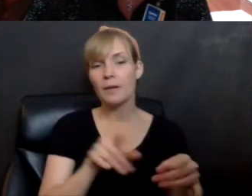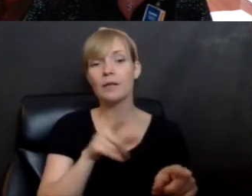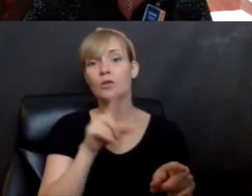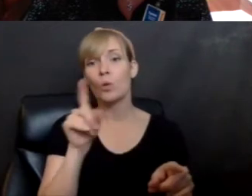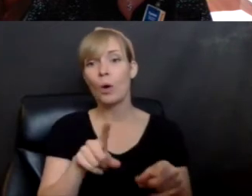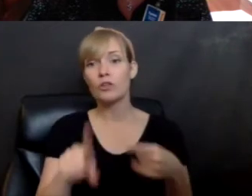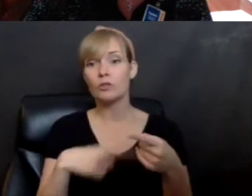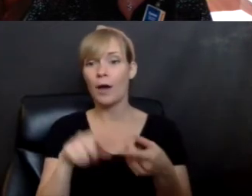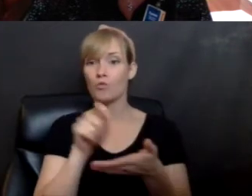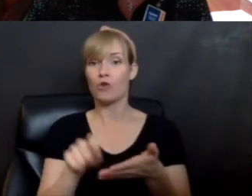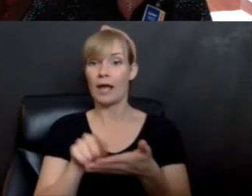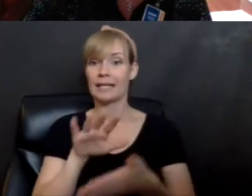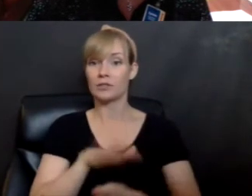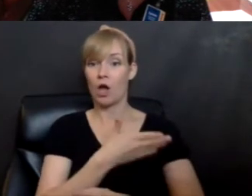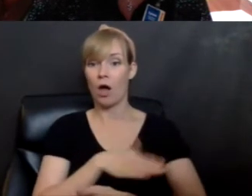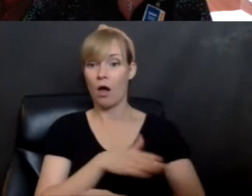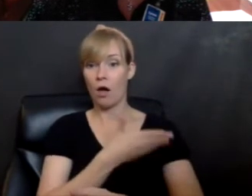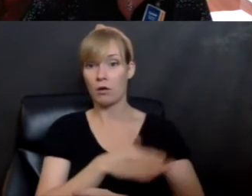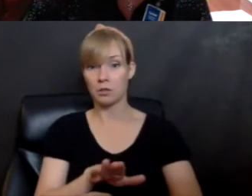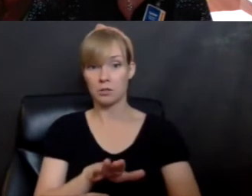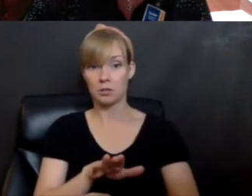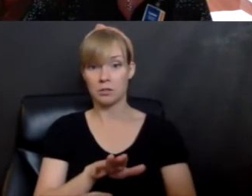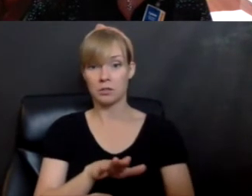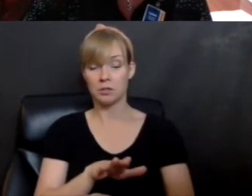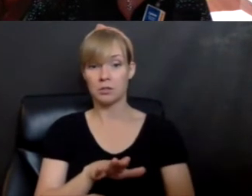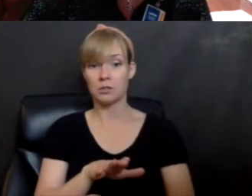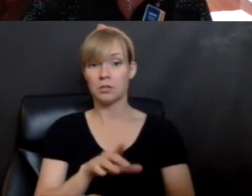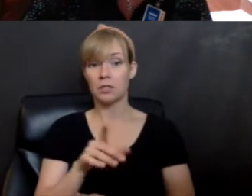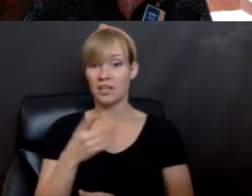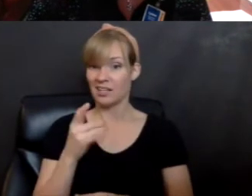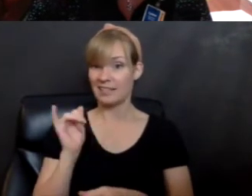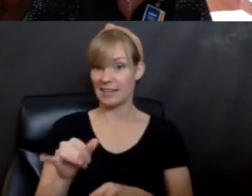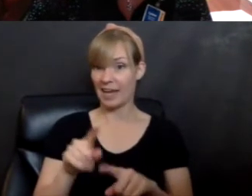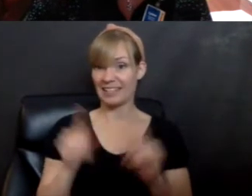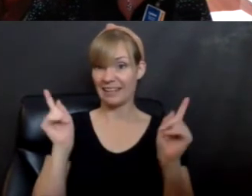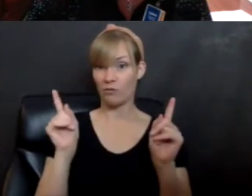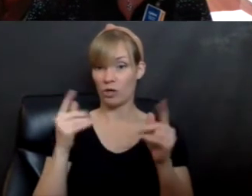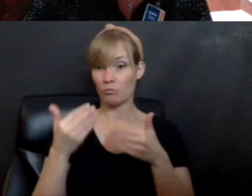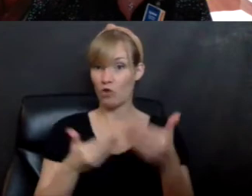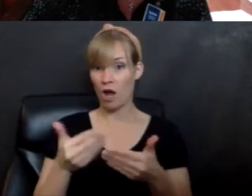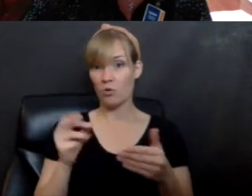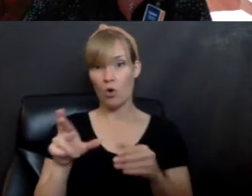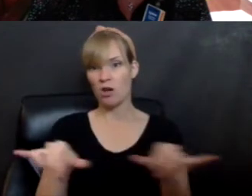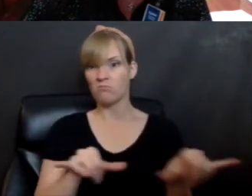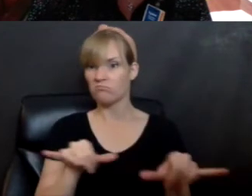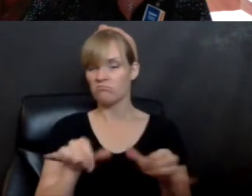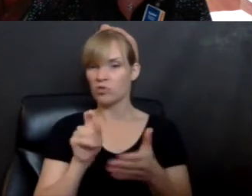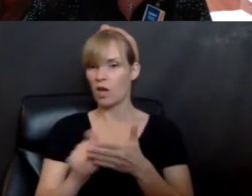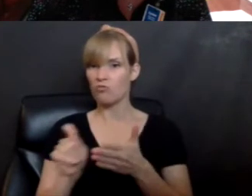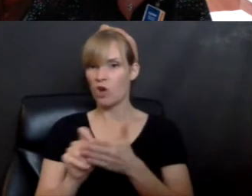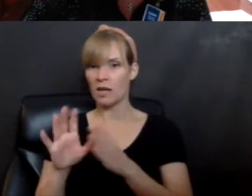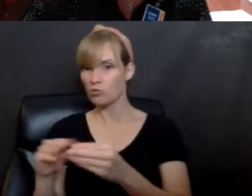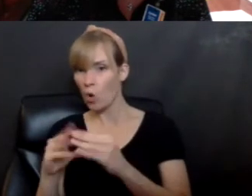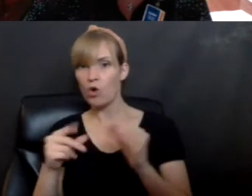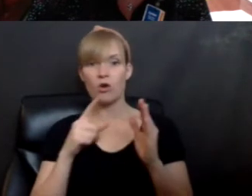songwriting and, and is that a, is it a different process for getting your song or in order